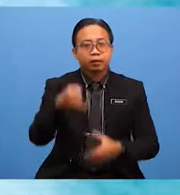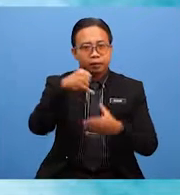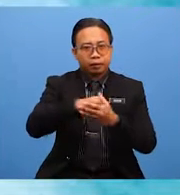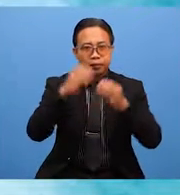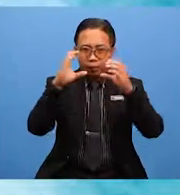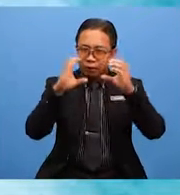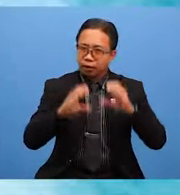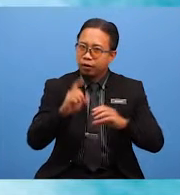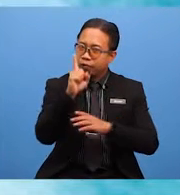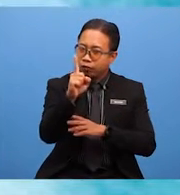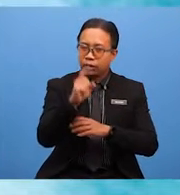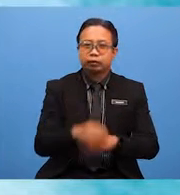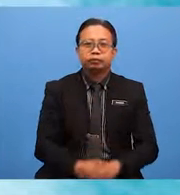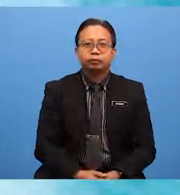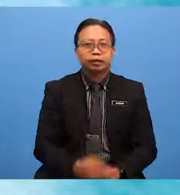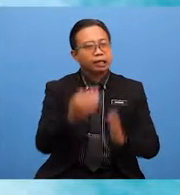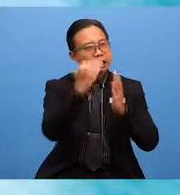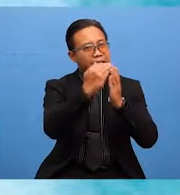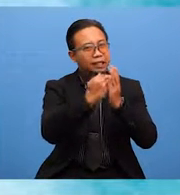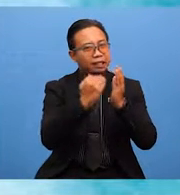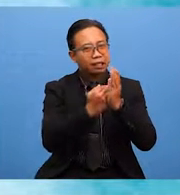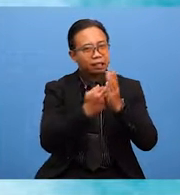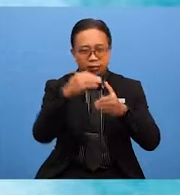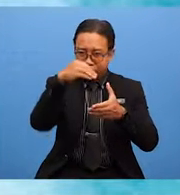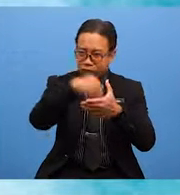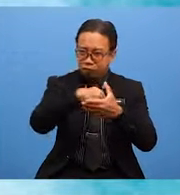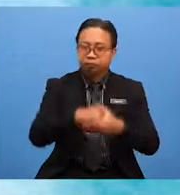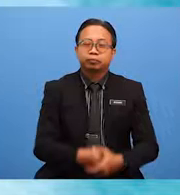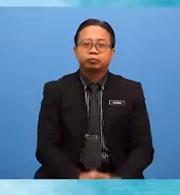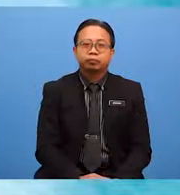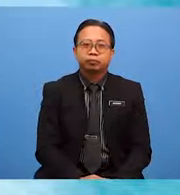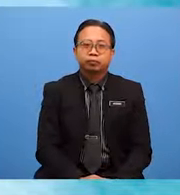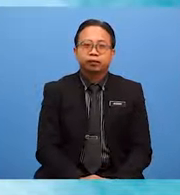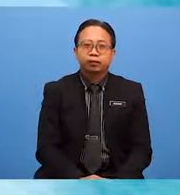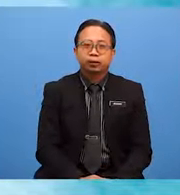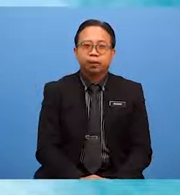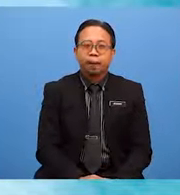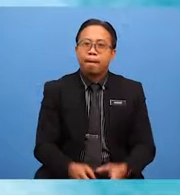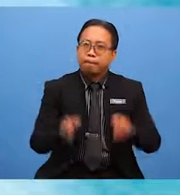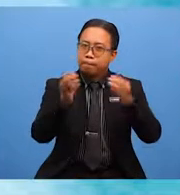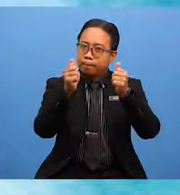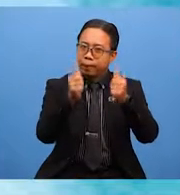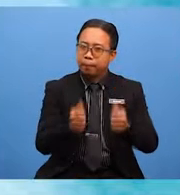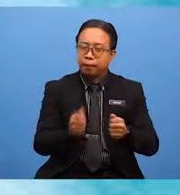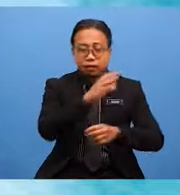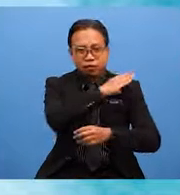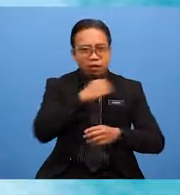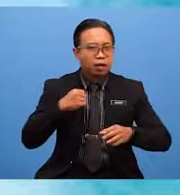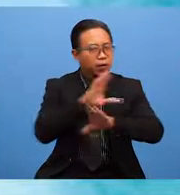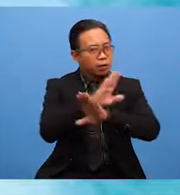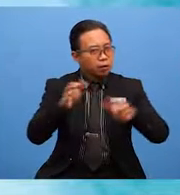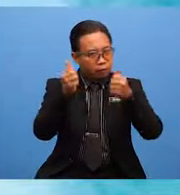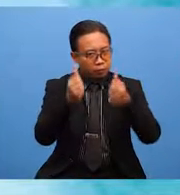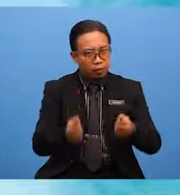paragraph 1, these are the details that have been included. Members and non-members